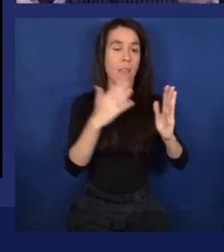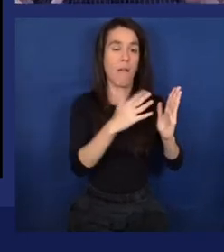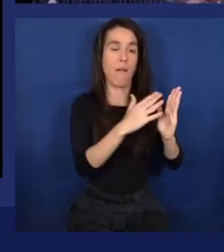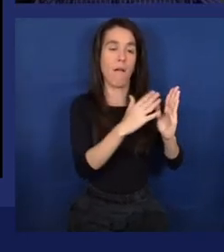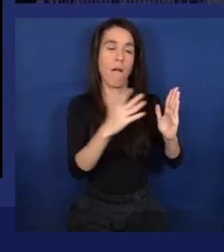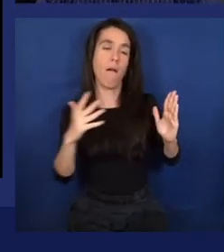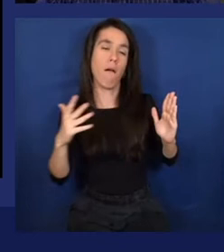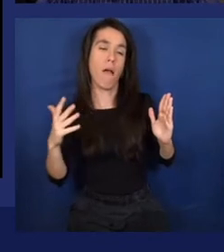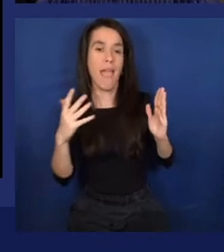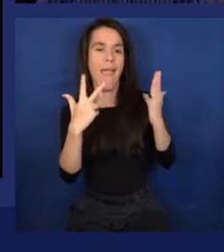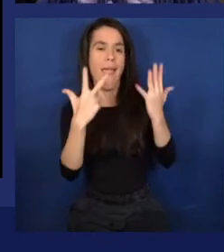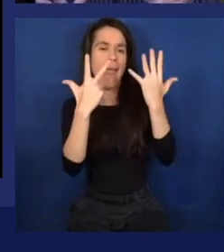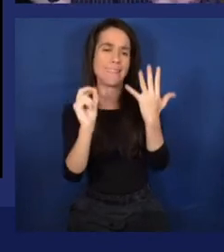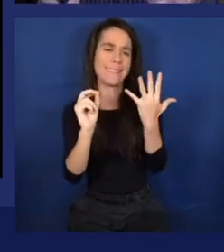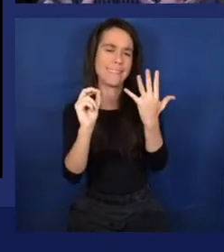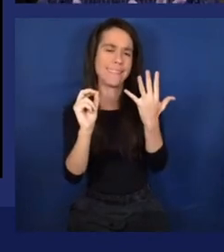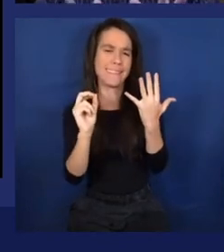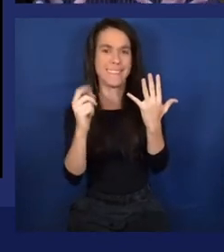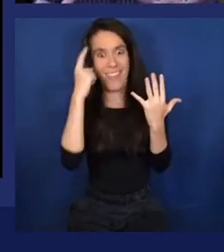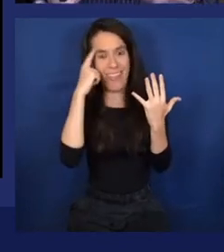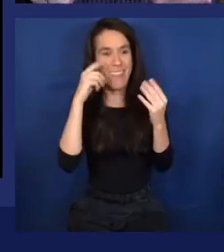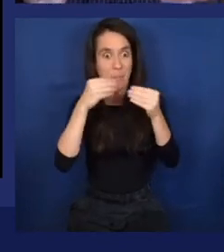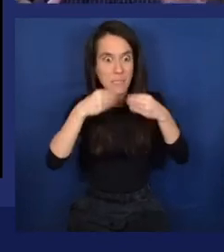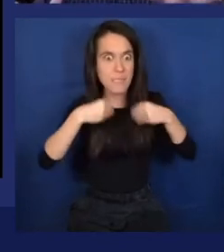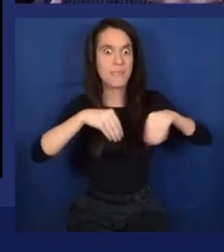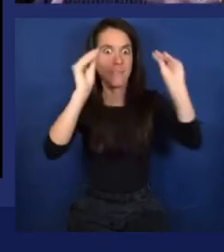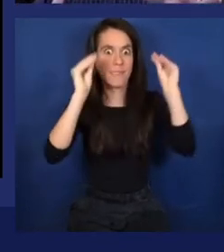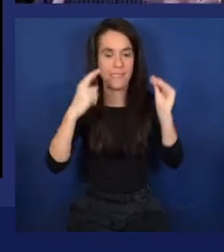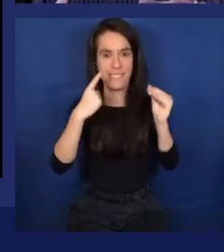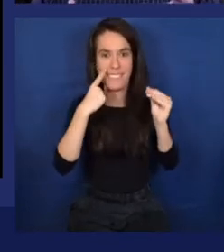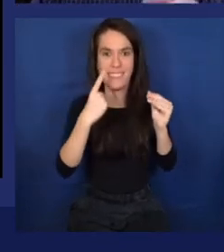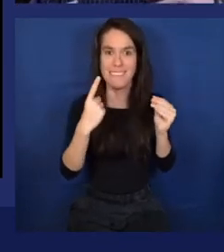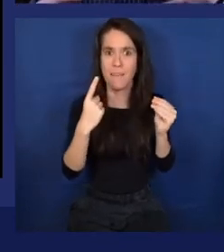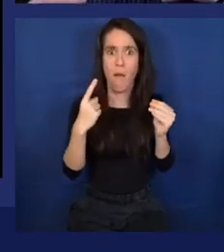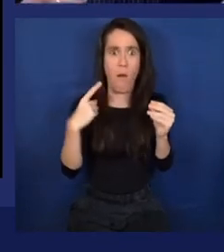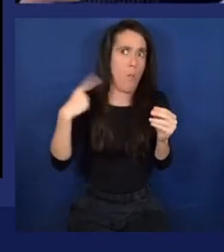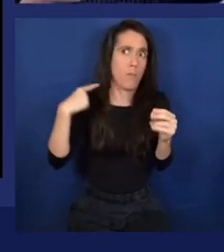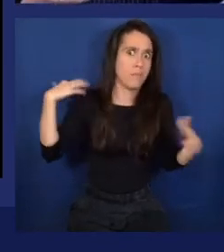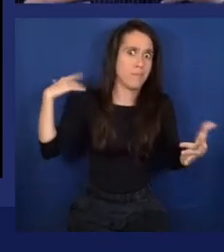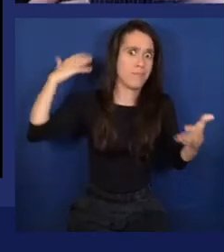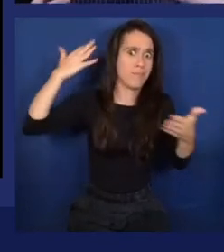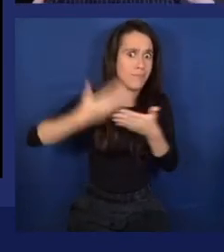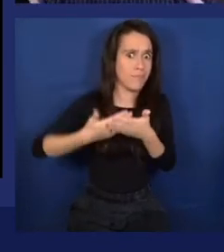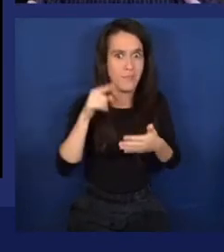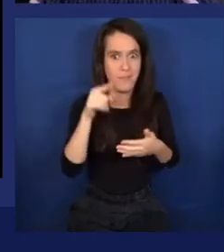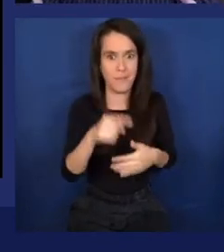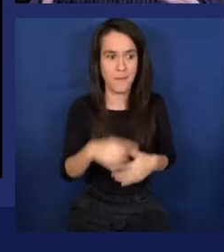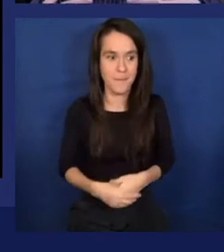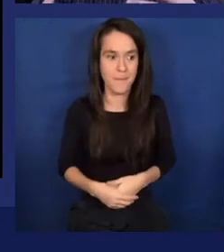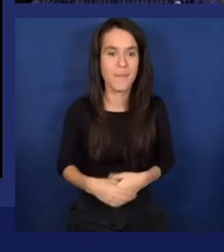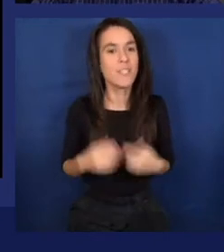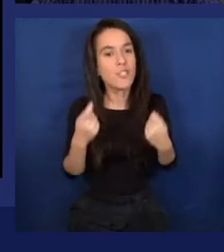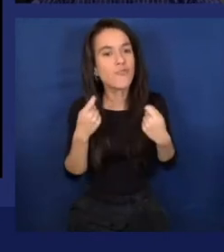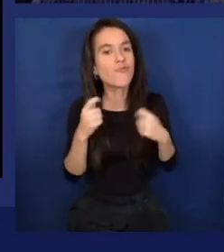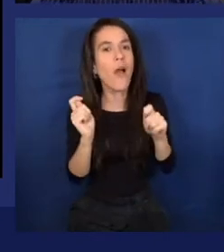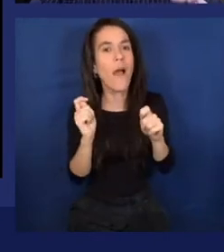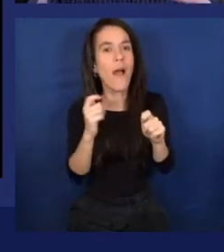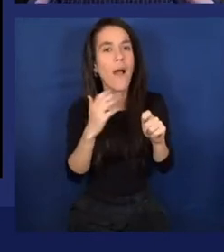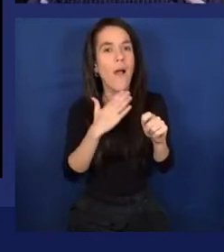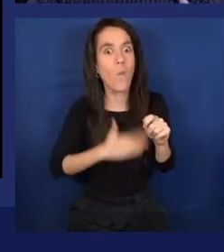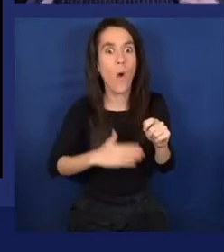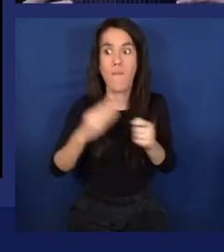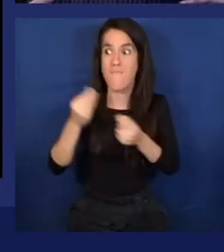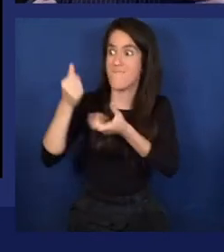be solved, that we'll have an intelligence. This has always been this play of trying to get funding